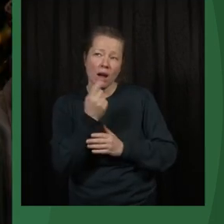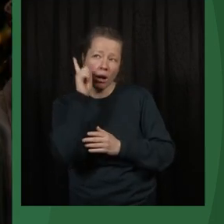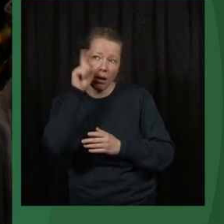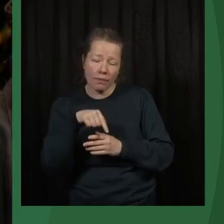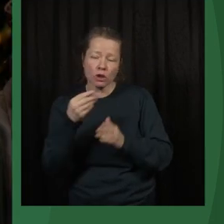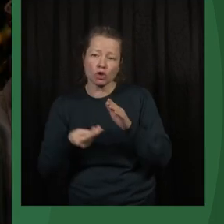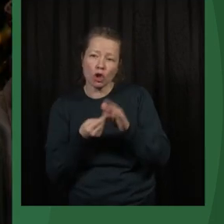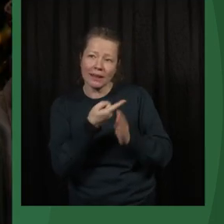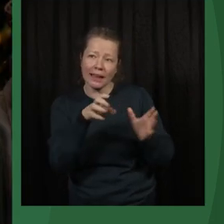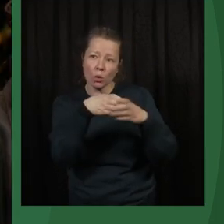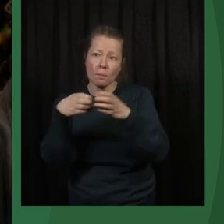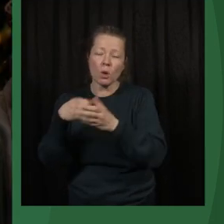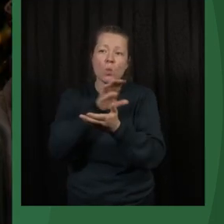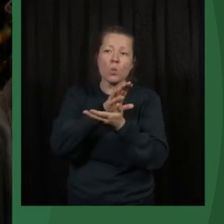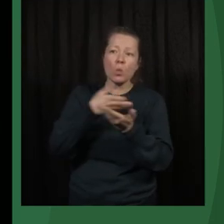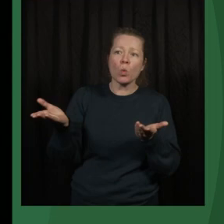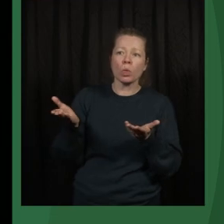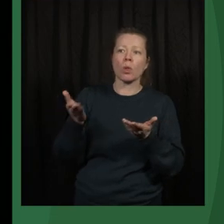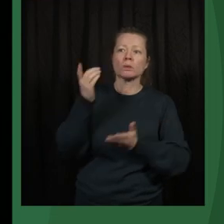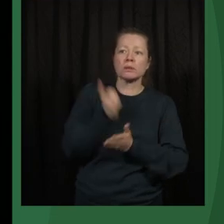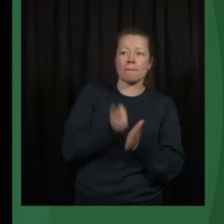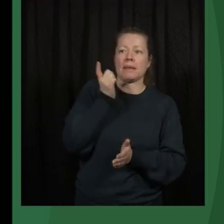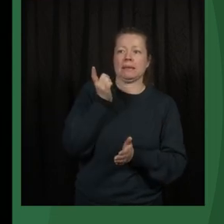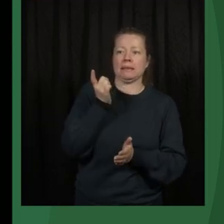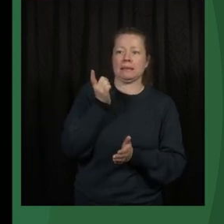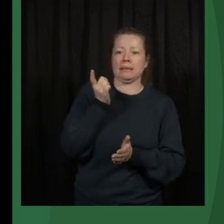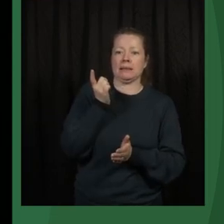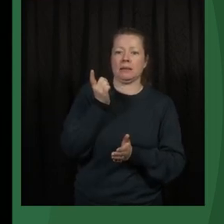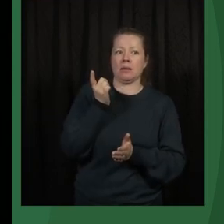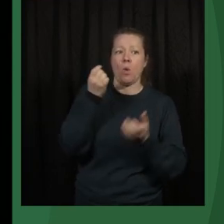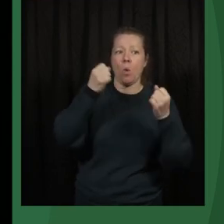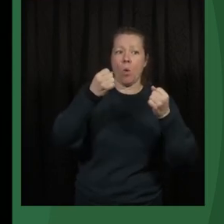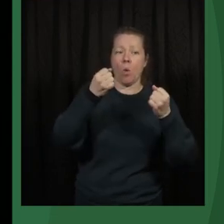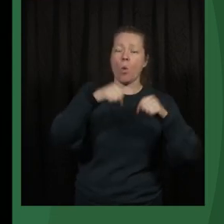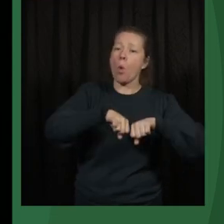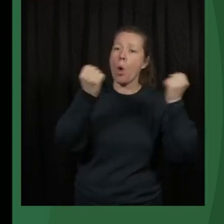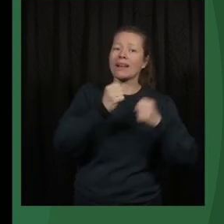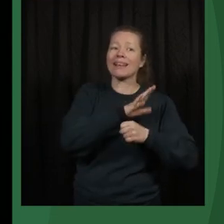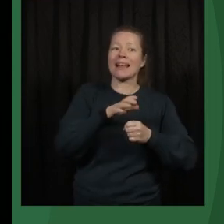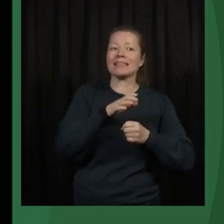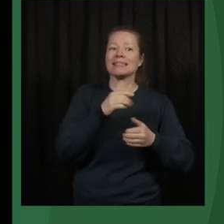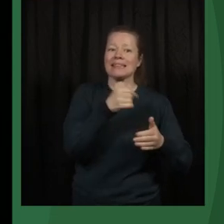these groups without simultaneously ruin their reputation domestically?